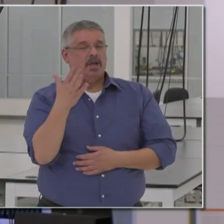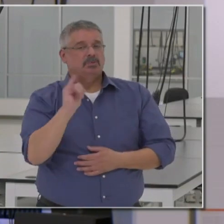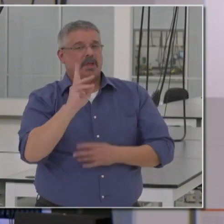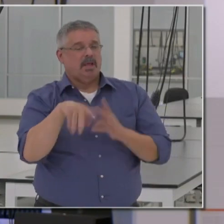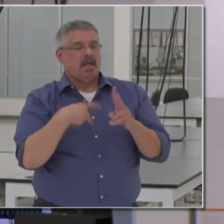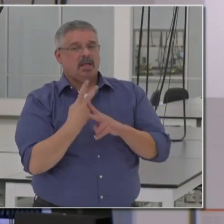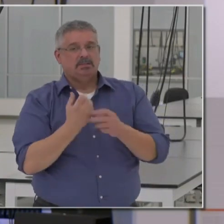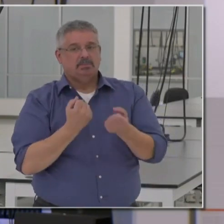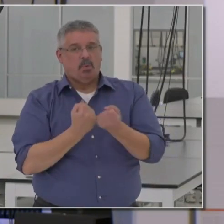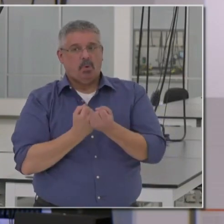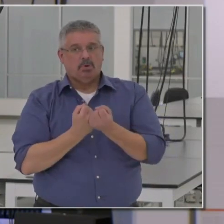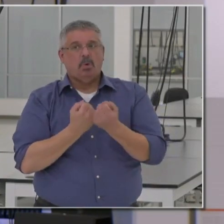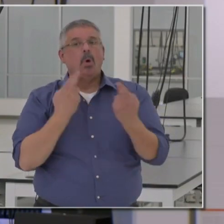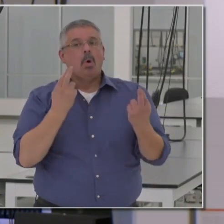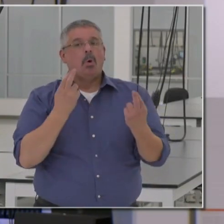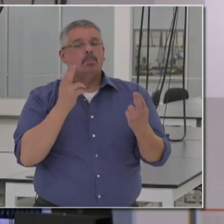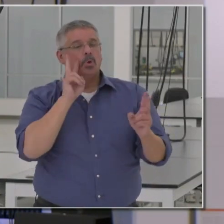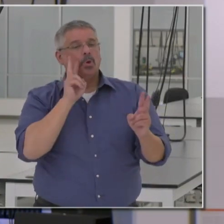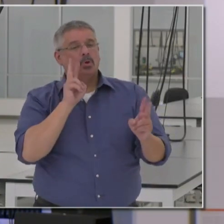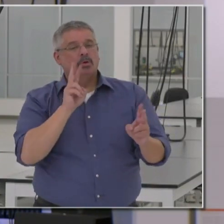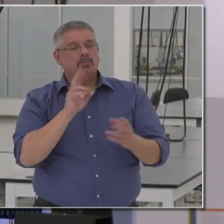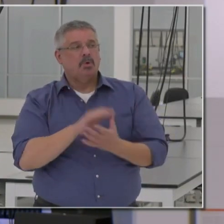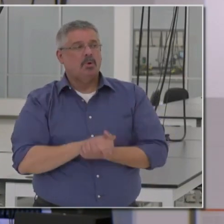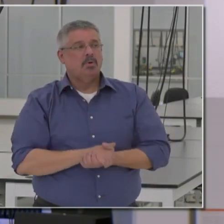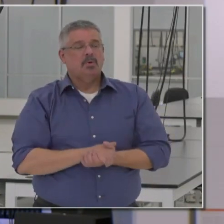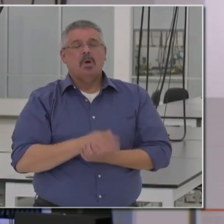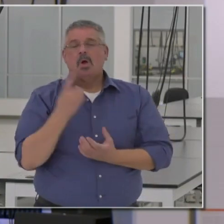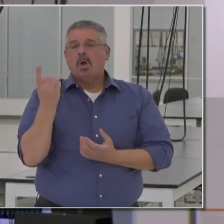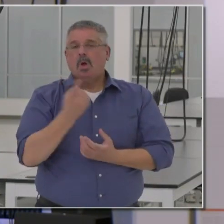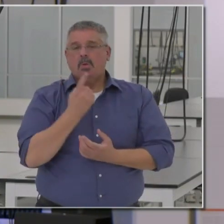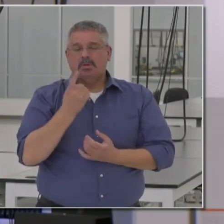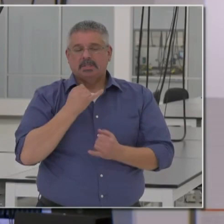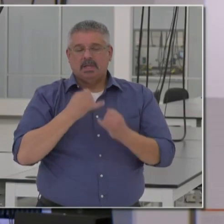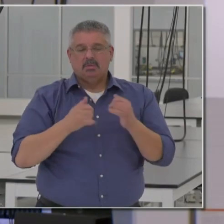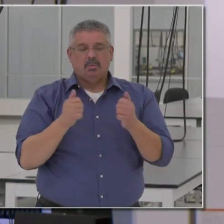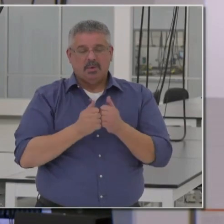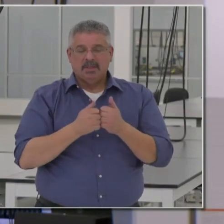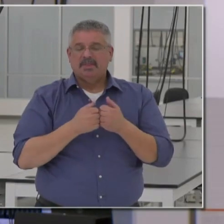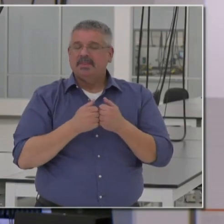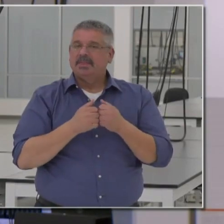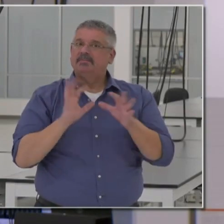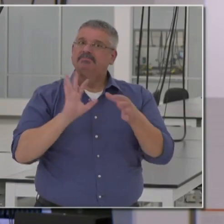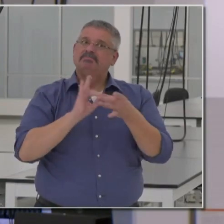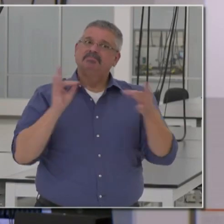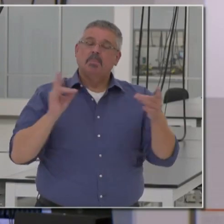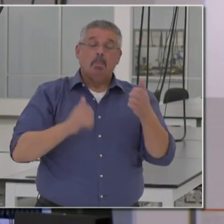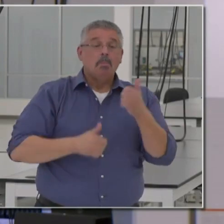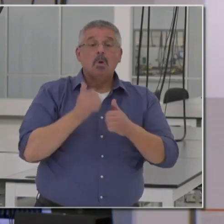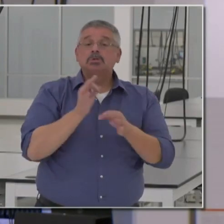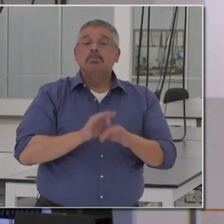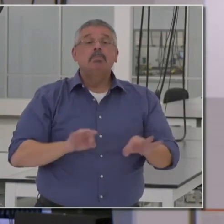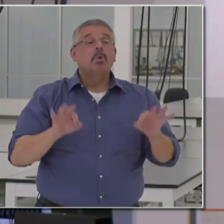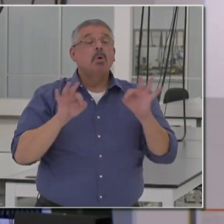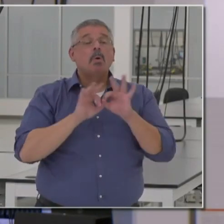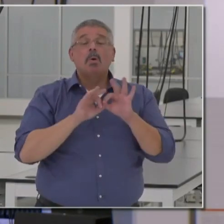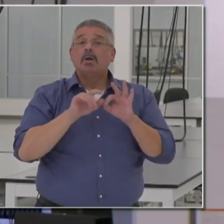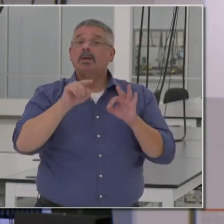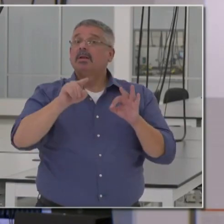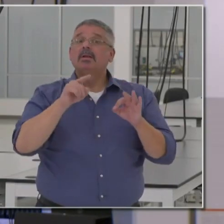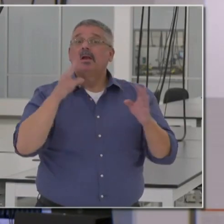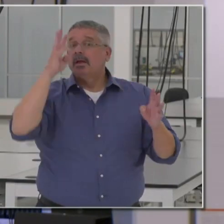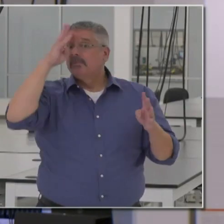that kind of support. We hope that you're looking for. We always end with the mantra that the most important non-pharmaceutical